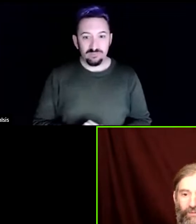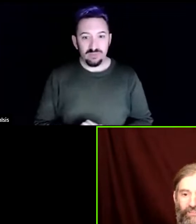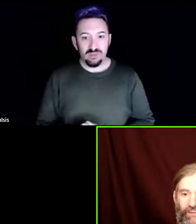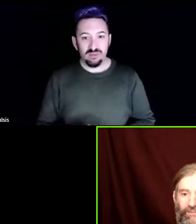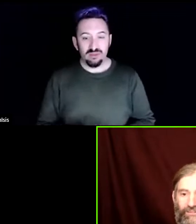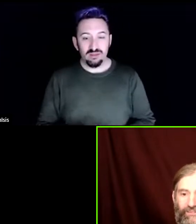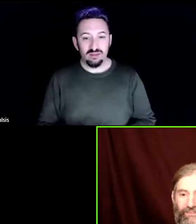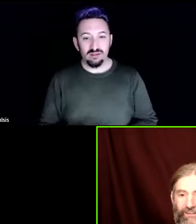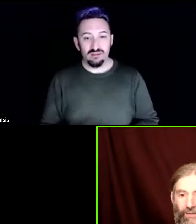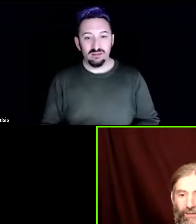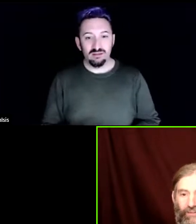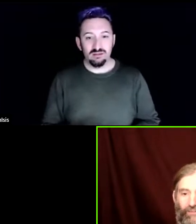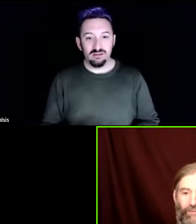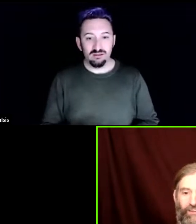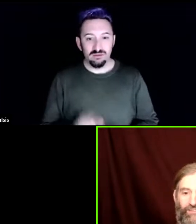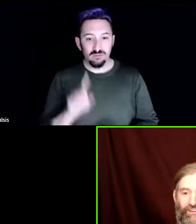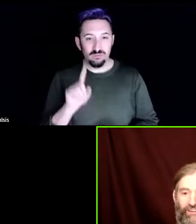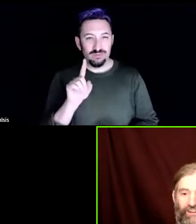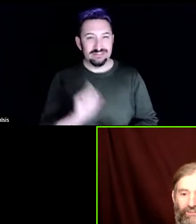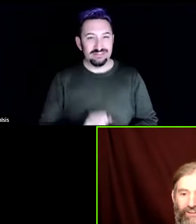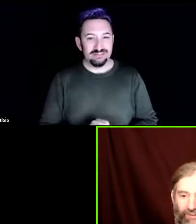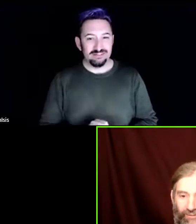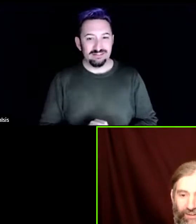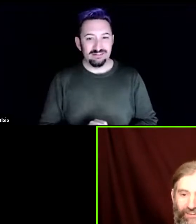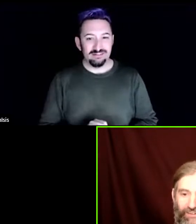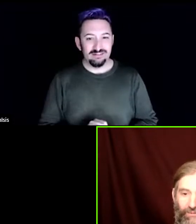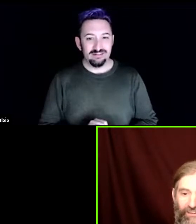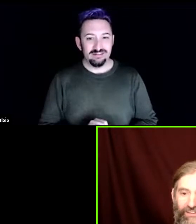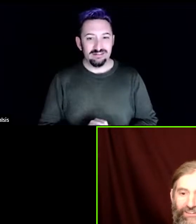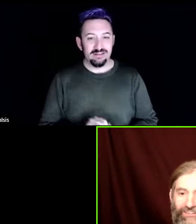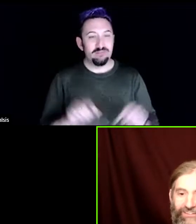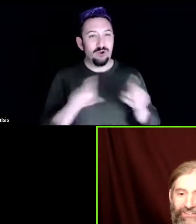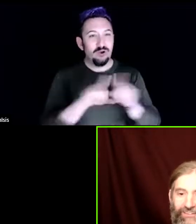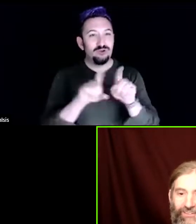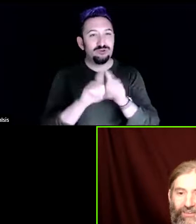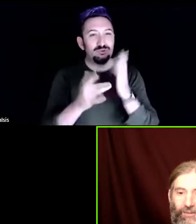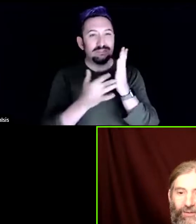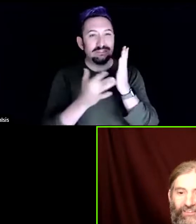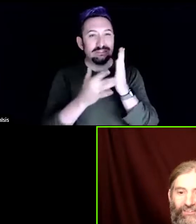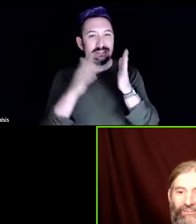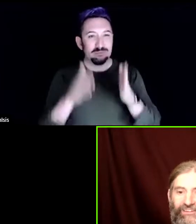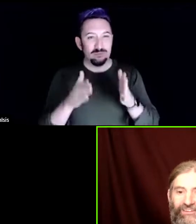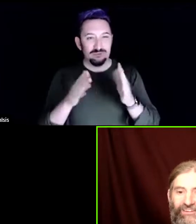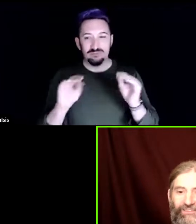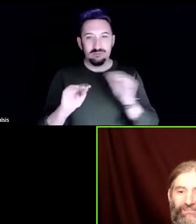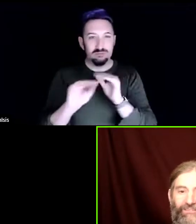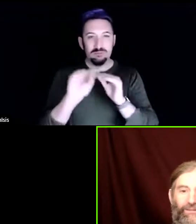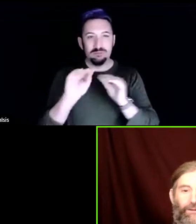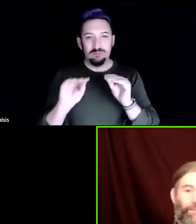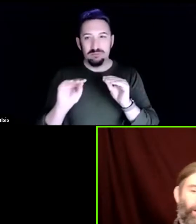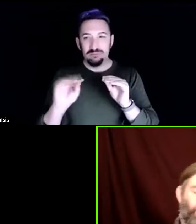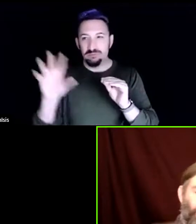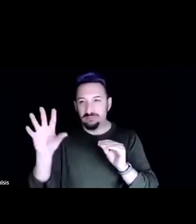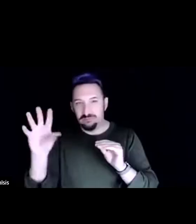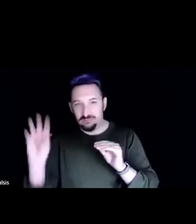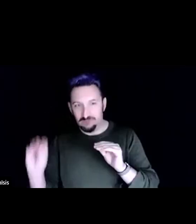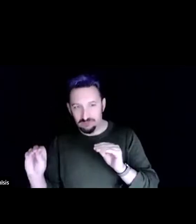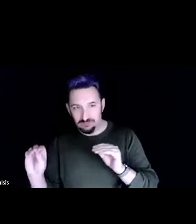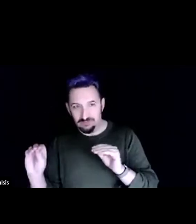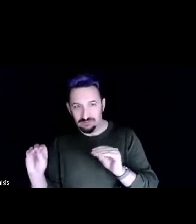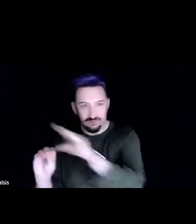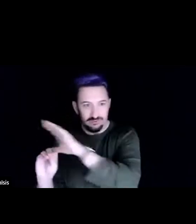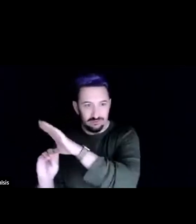One second. I'm also managing our tech right now, so I need to read on my screen here. OK,